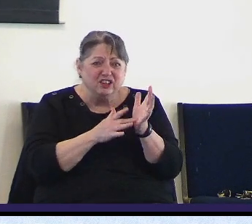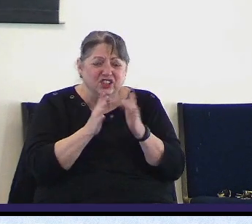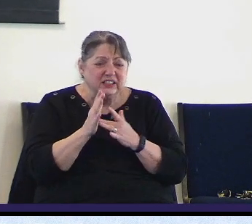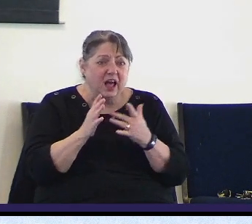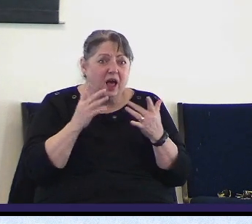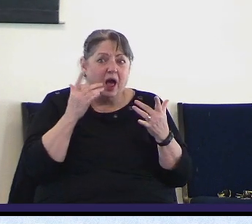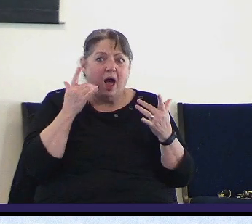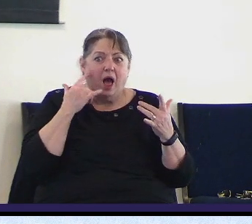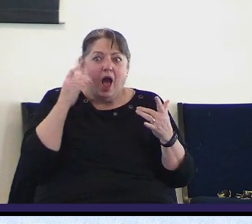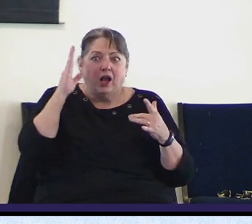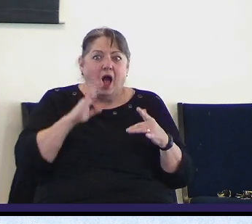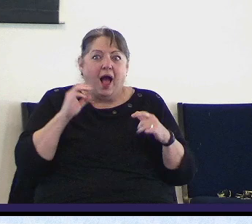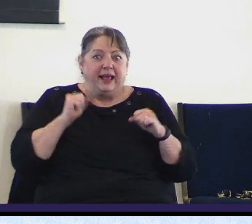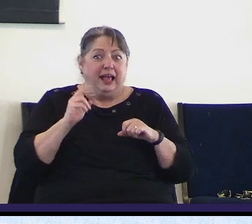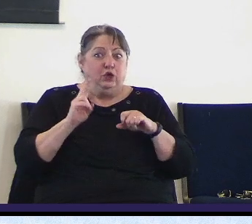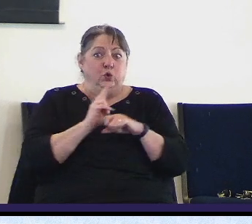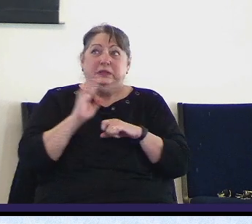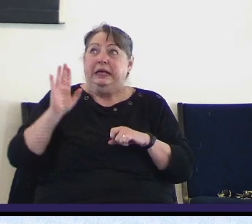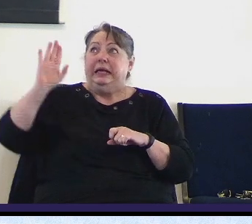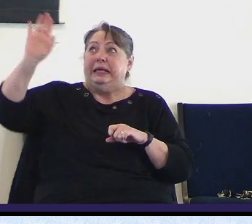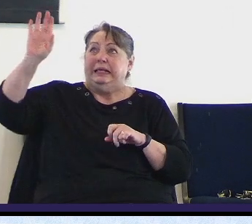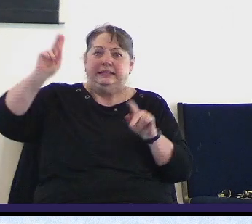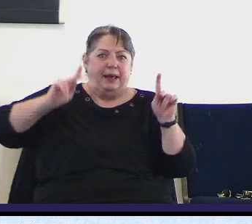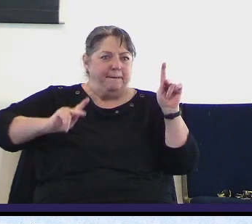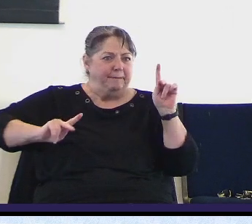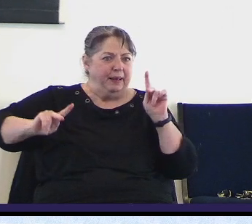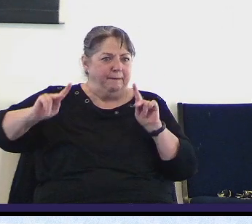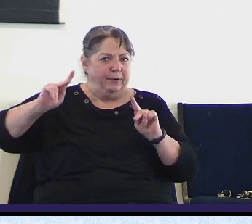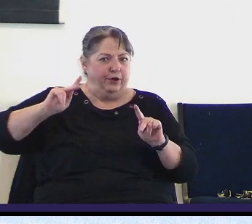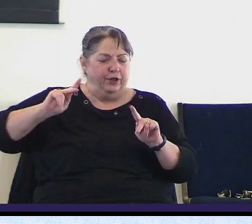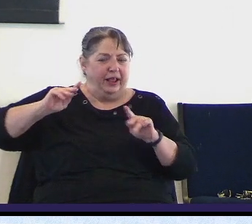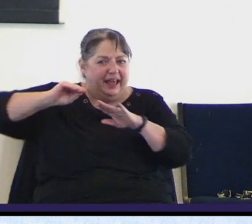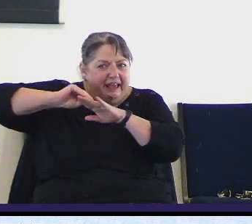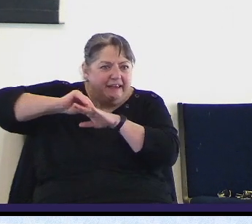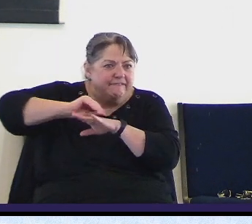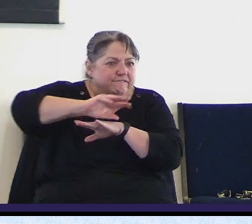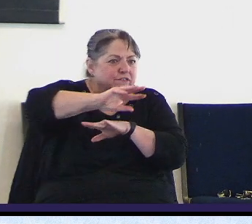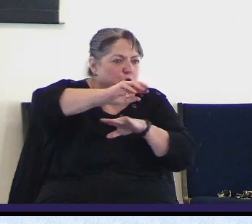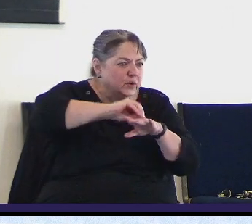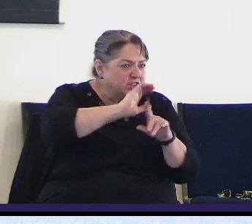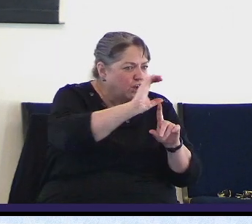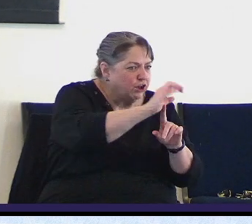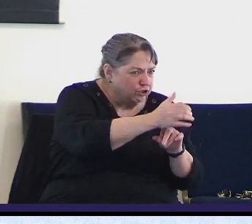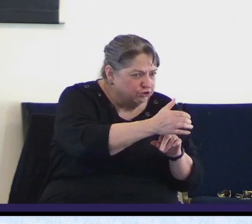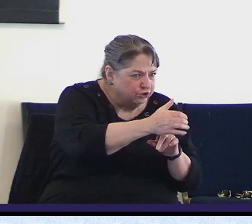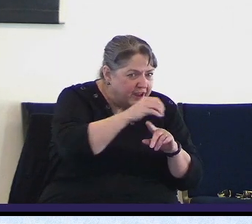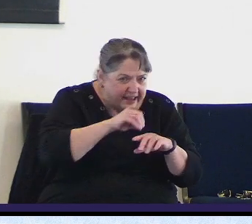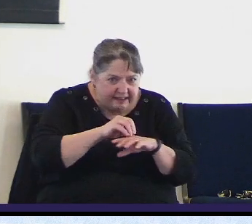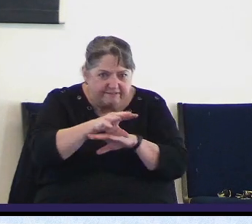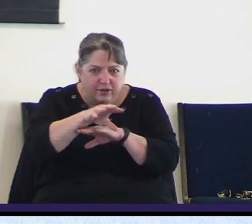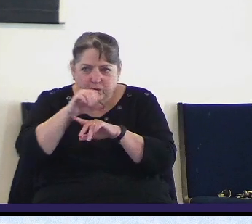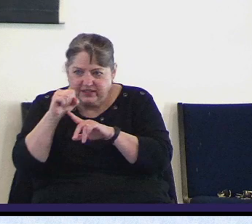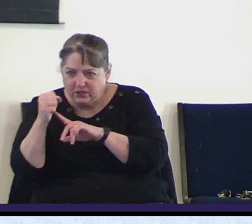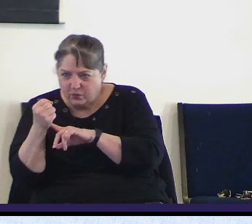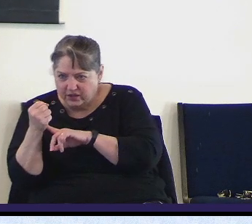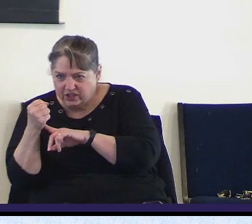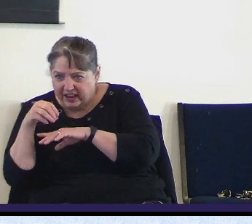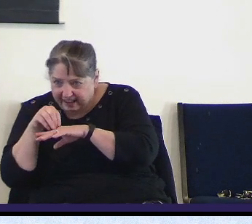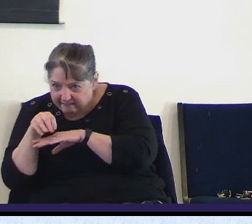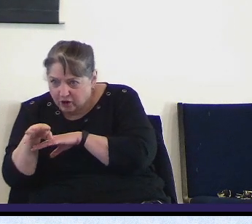he's going to touch people in their culture in their situation in their day in their time where they're at